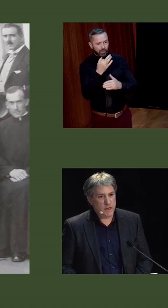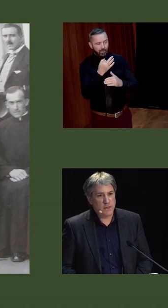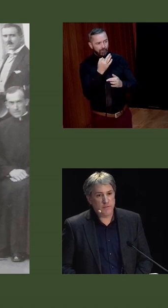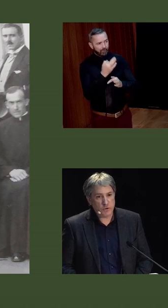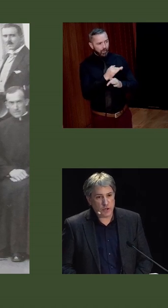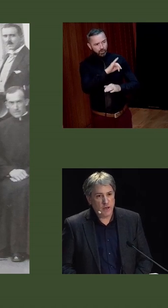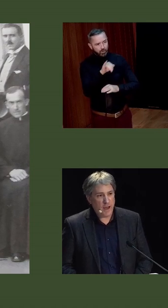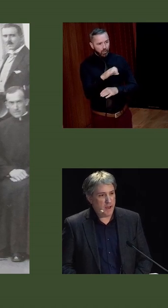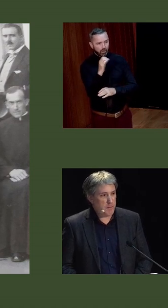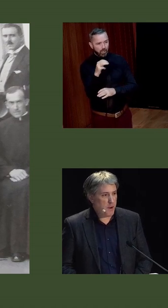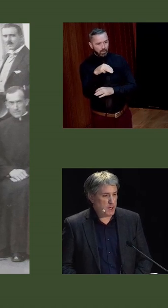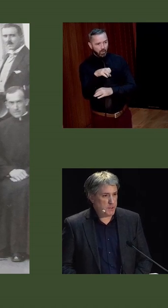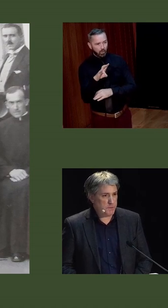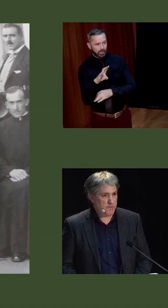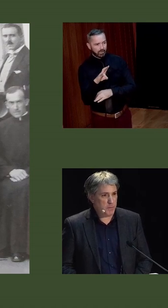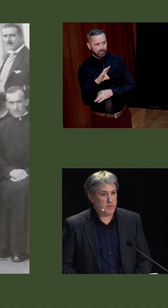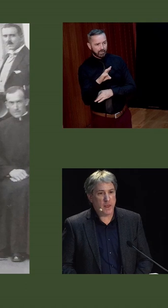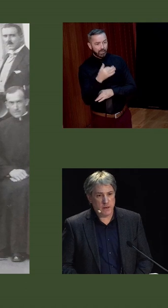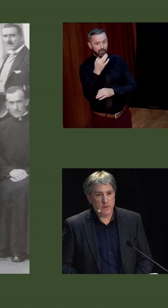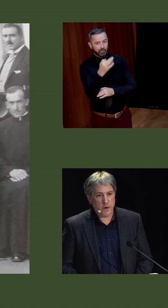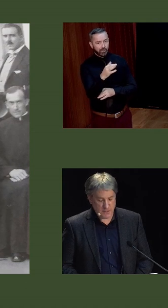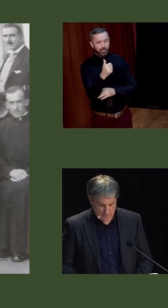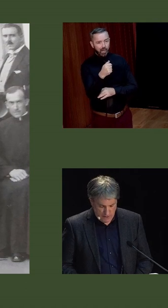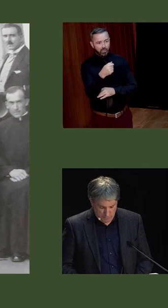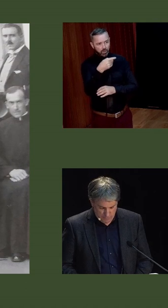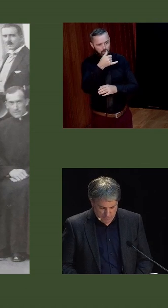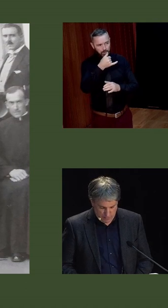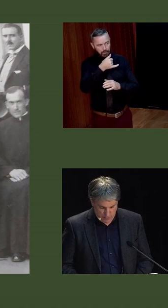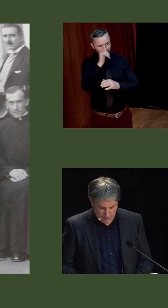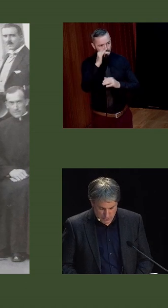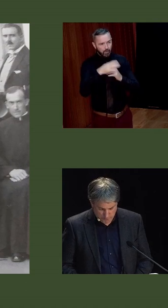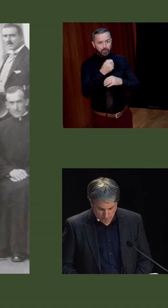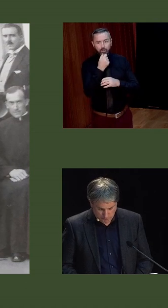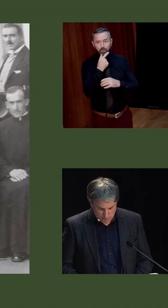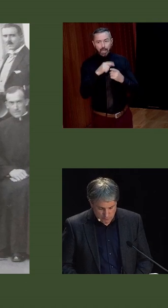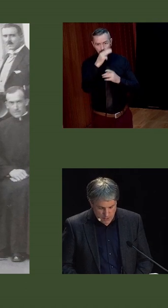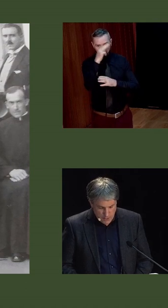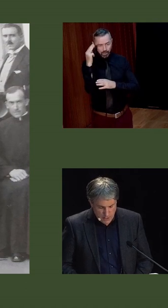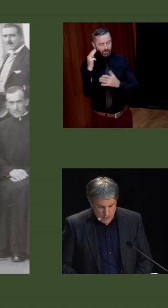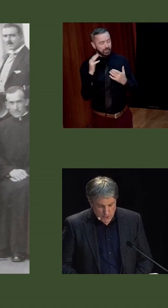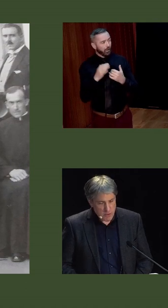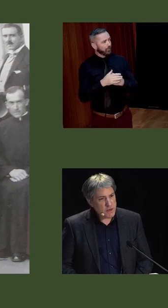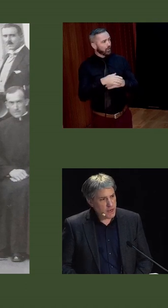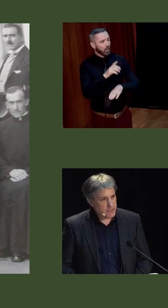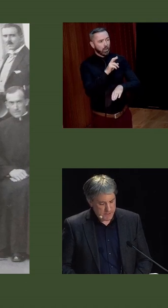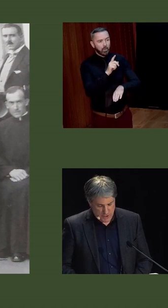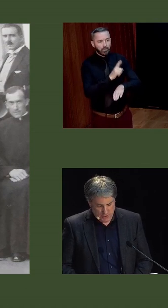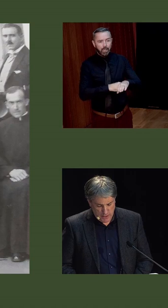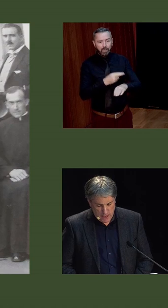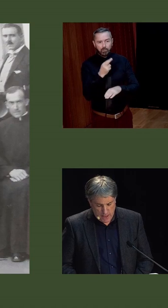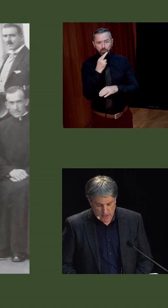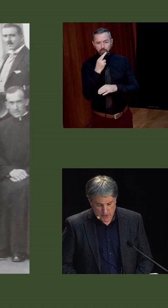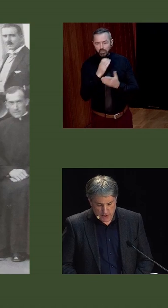John Charles McQuaid, the future Archbishop of Dublin, then president of Black Rock College. Now, during the